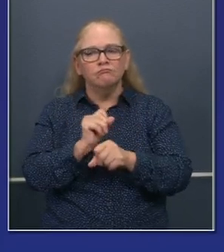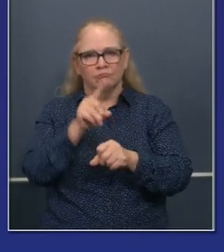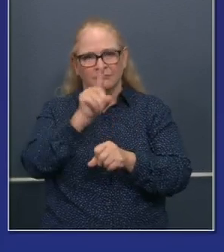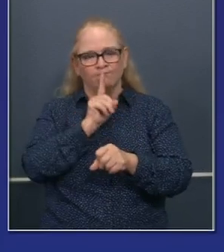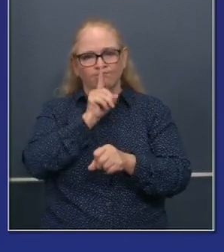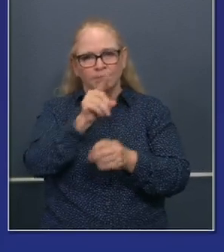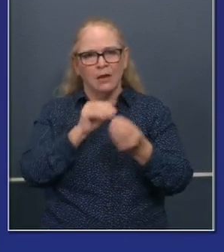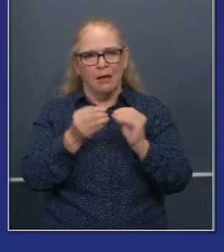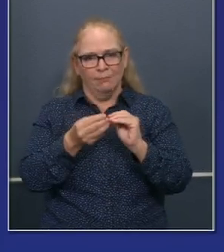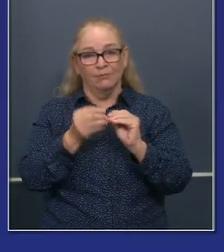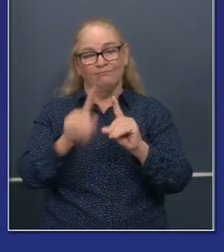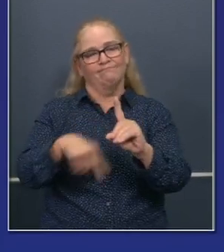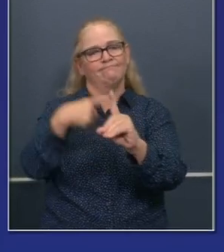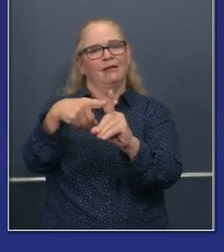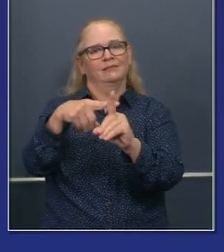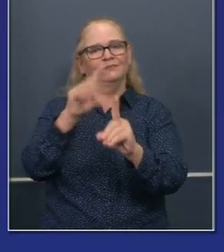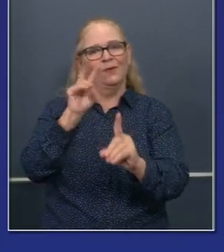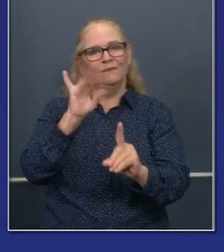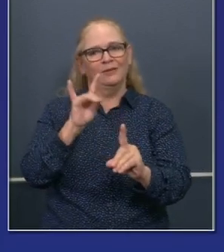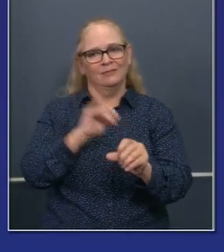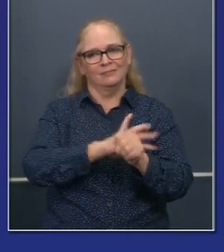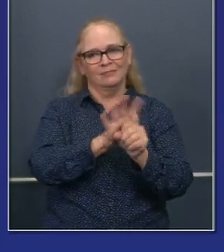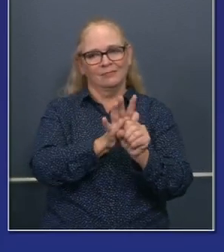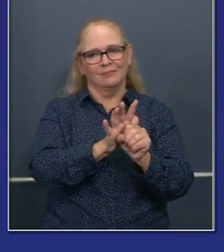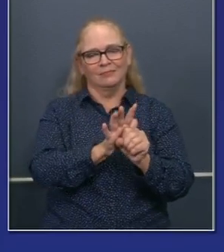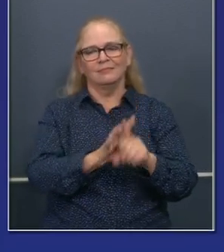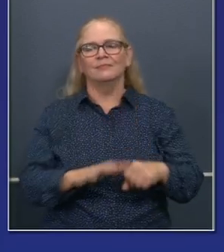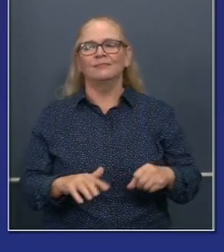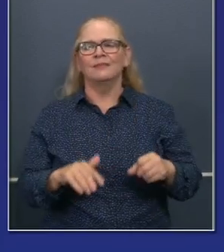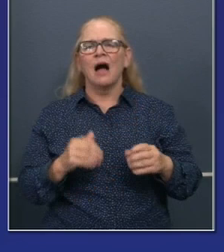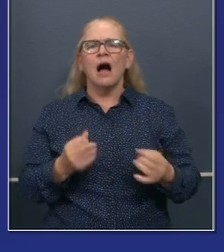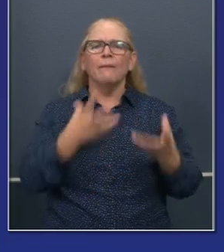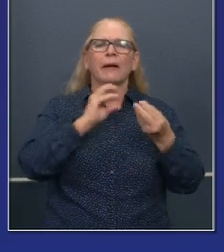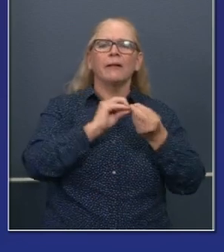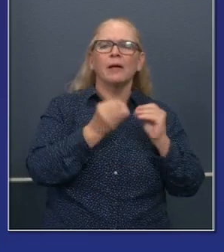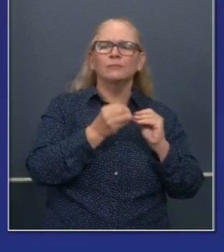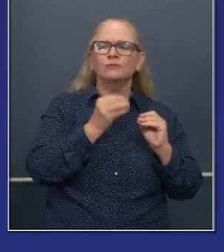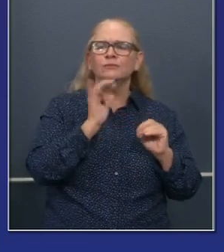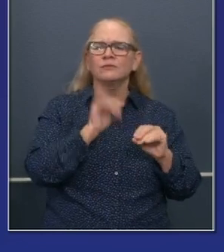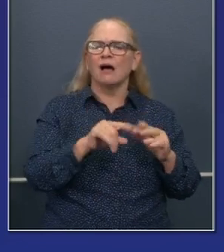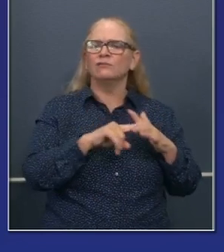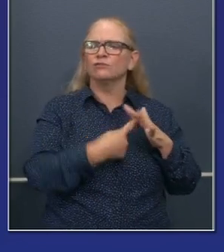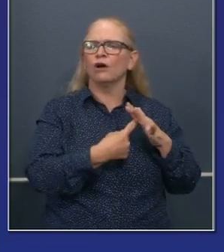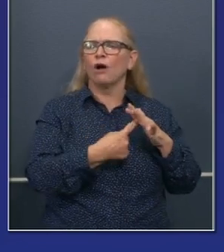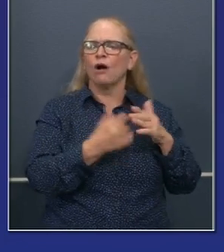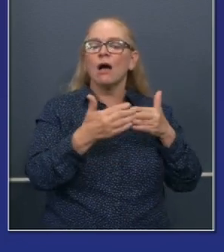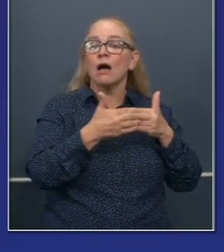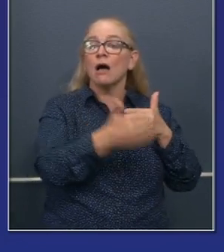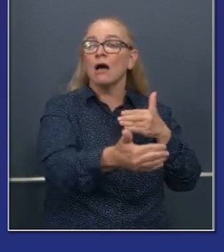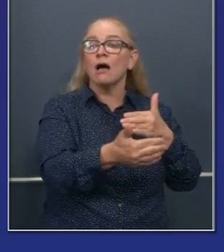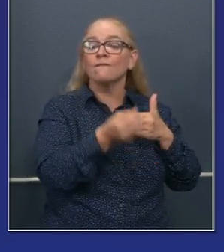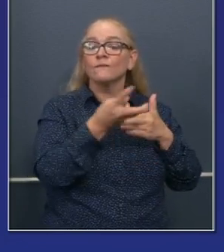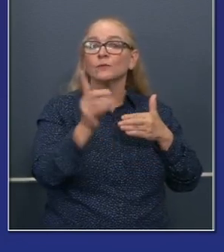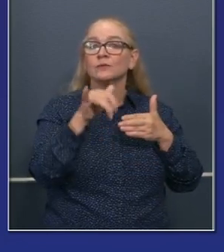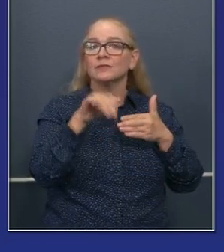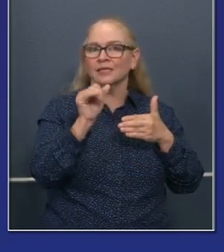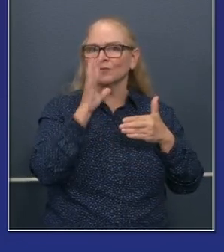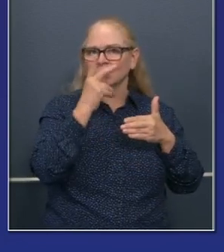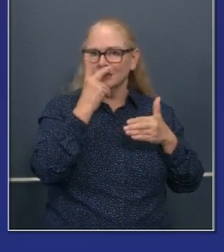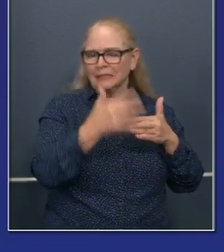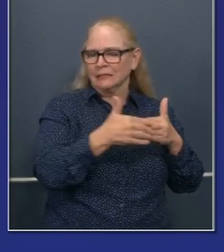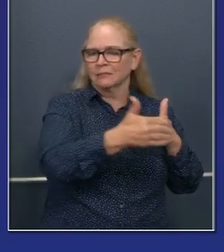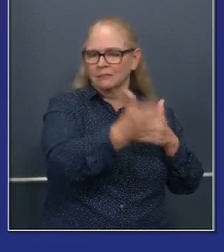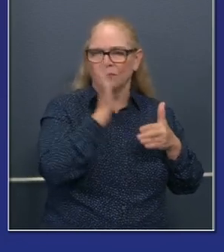cases and a number that begins the process over a few day period of truing up the total number of